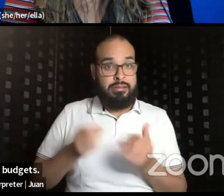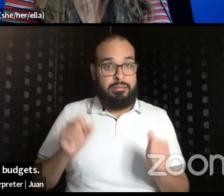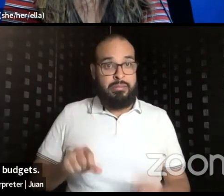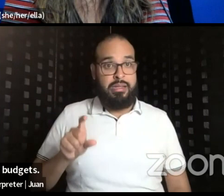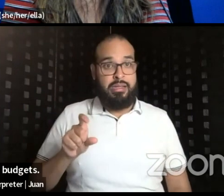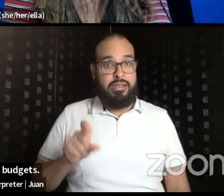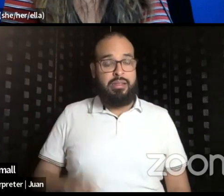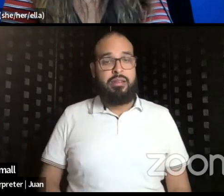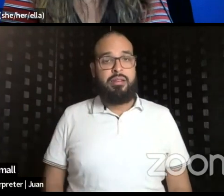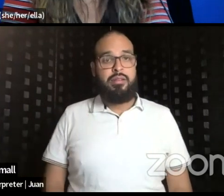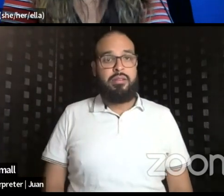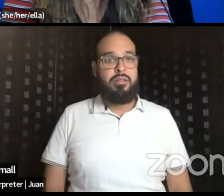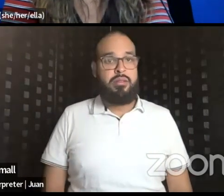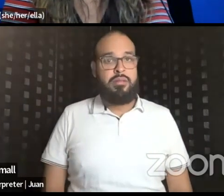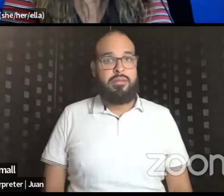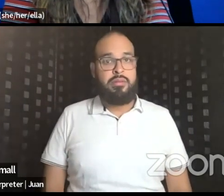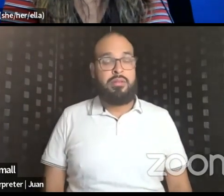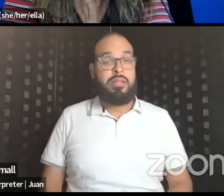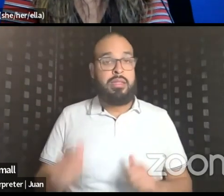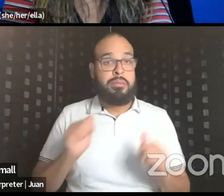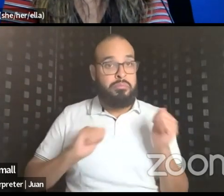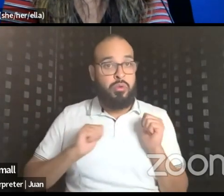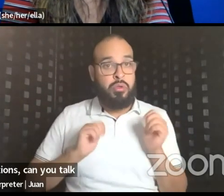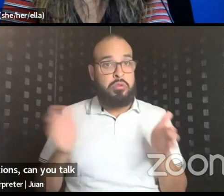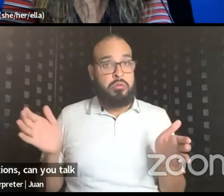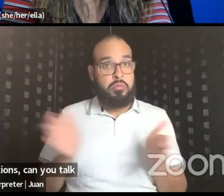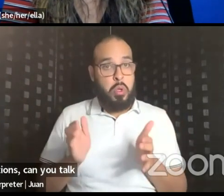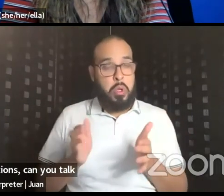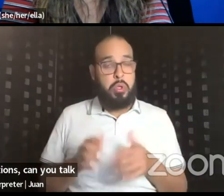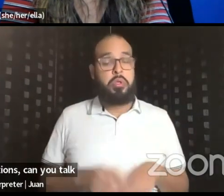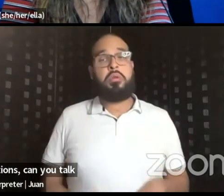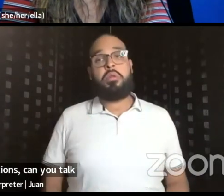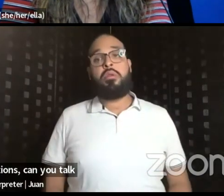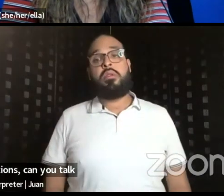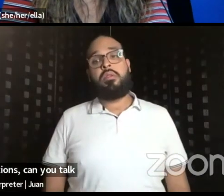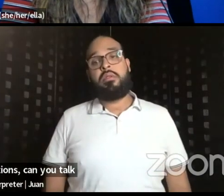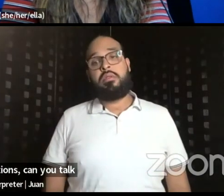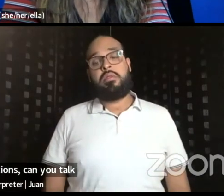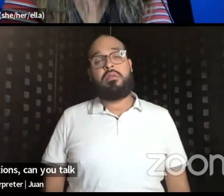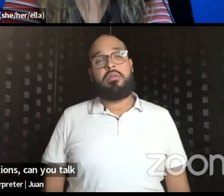smaller productions? Can you tolerate, um,